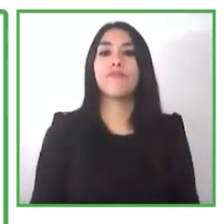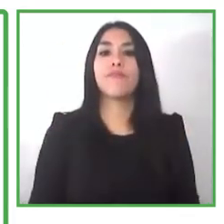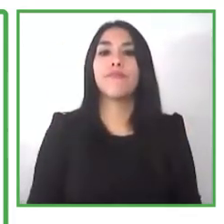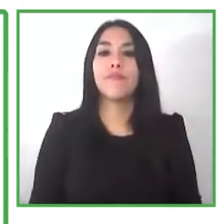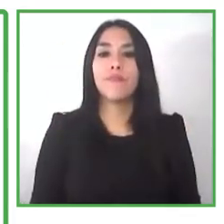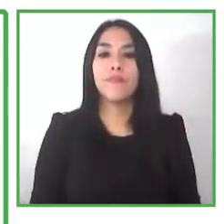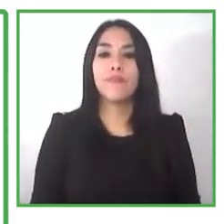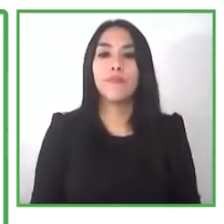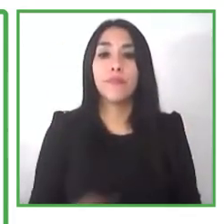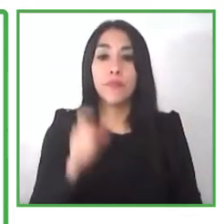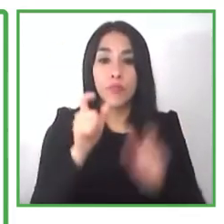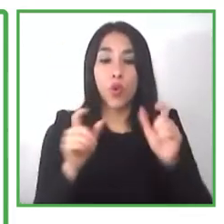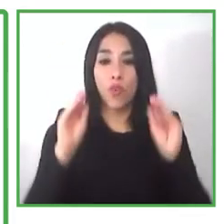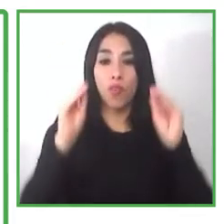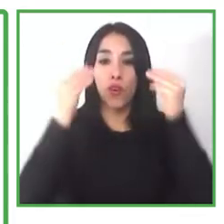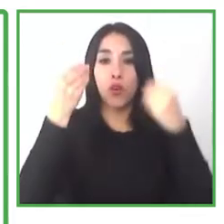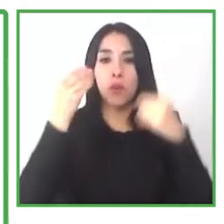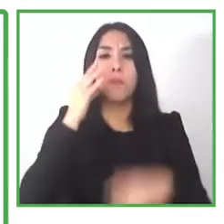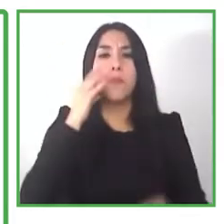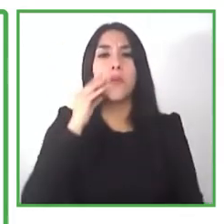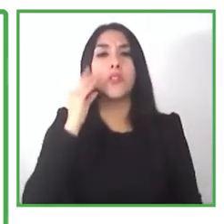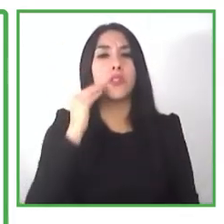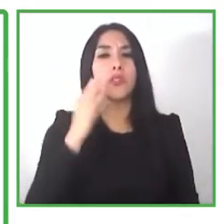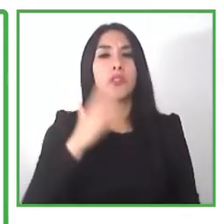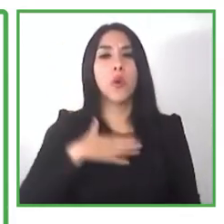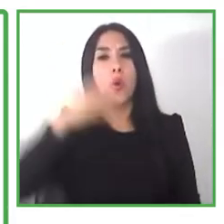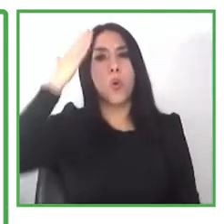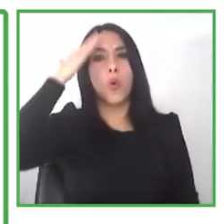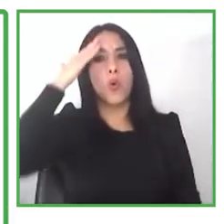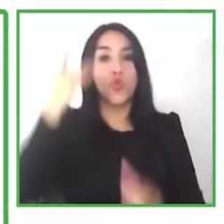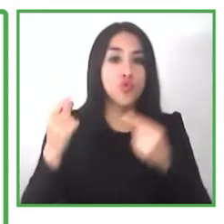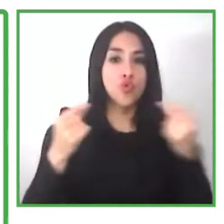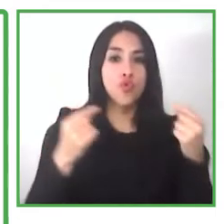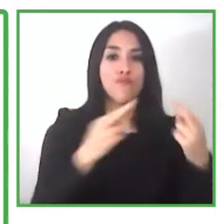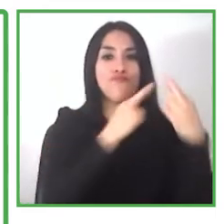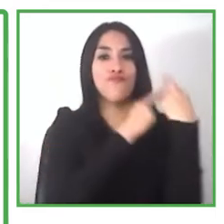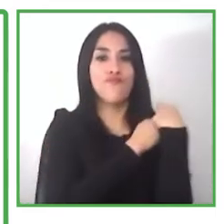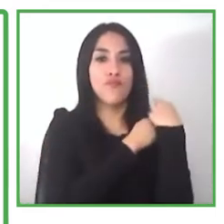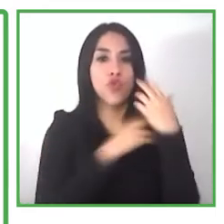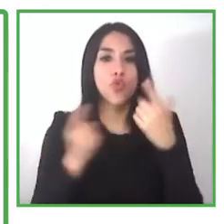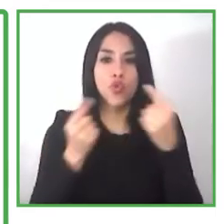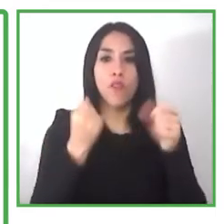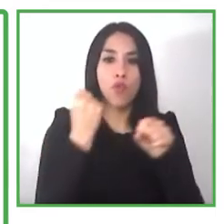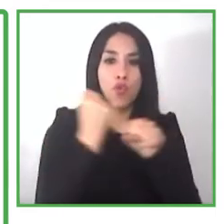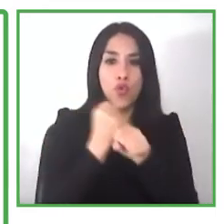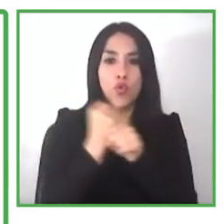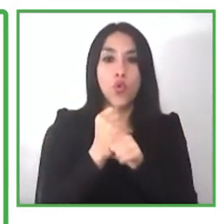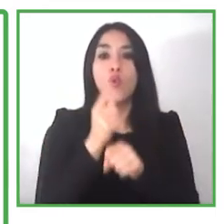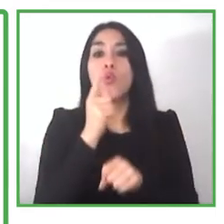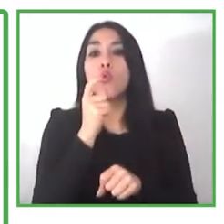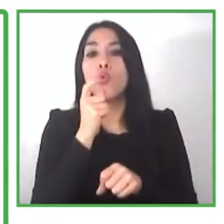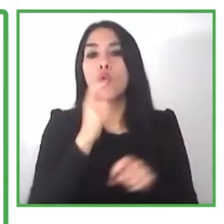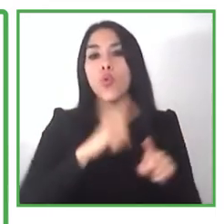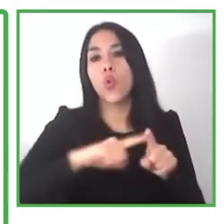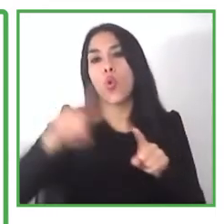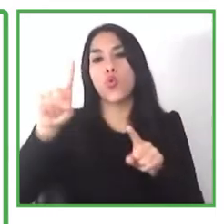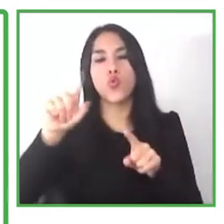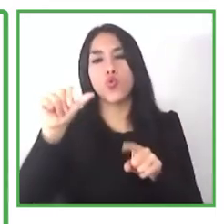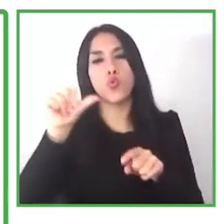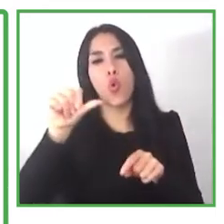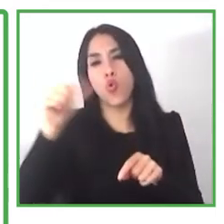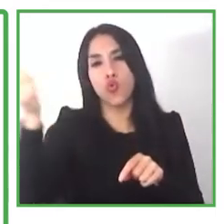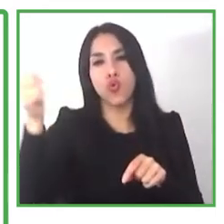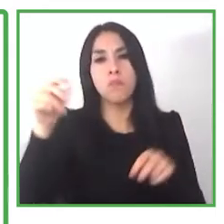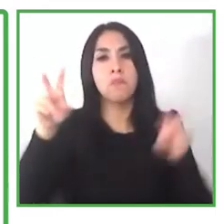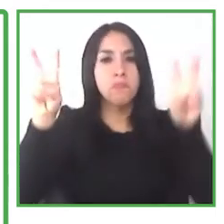work um to ensure that uh that that pressurized environment uh is reduced and